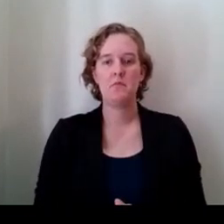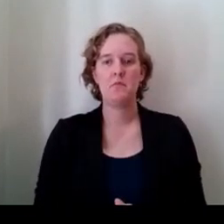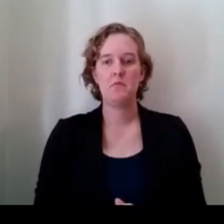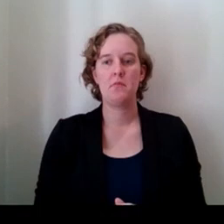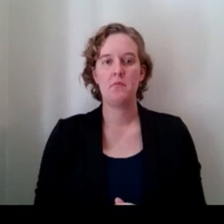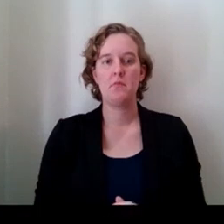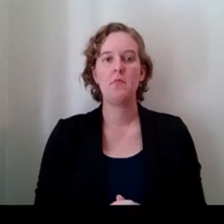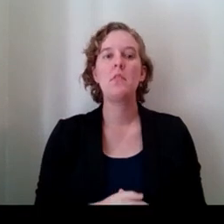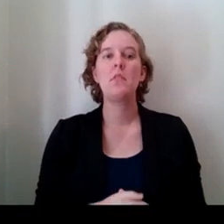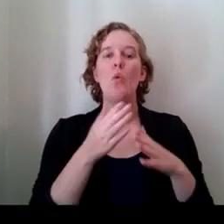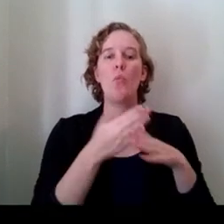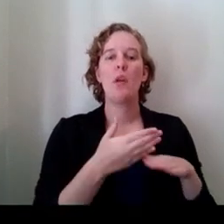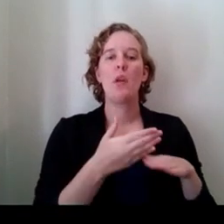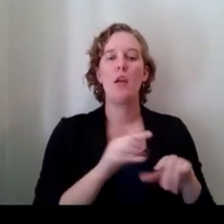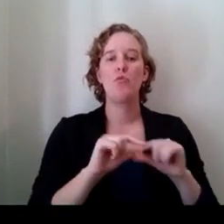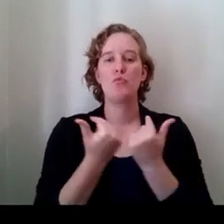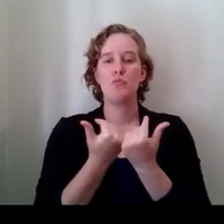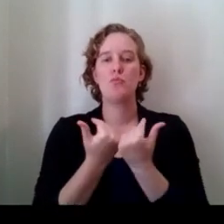The breakout groups